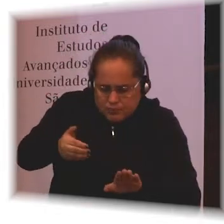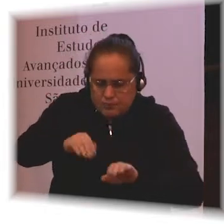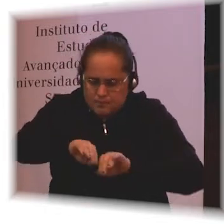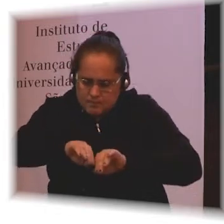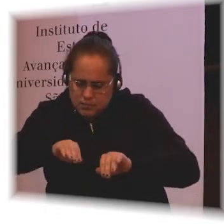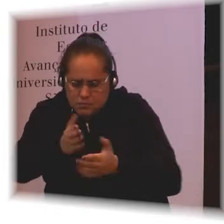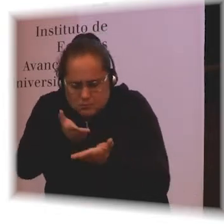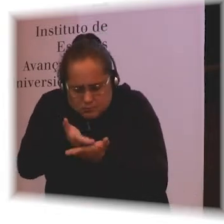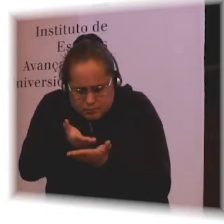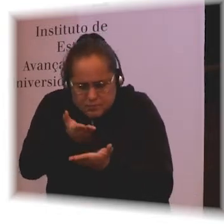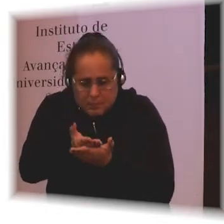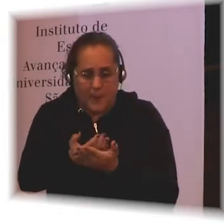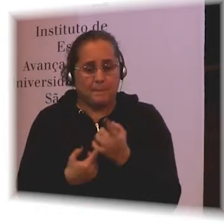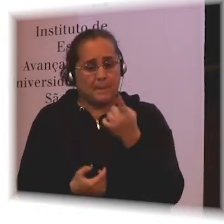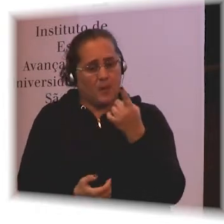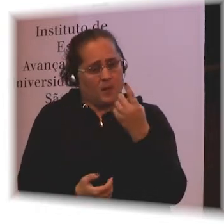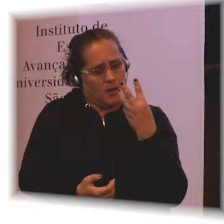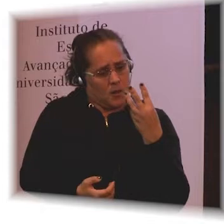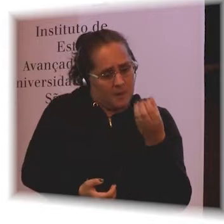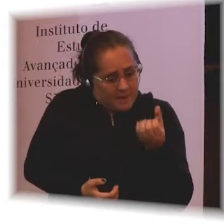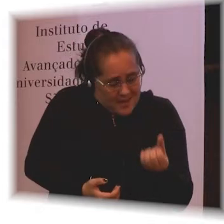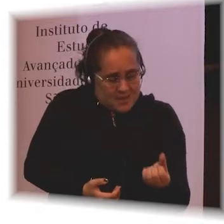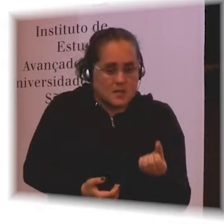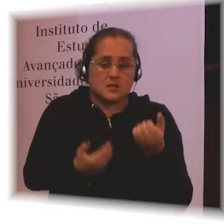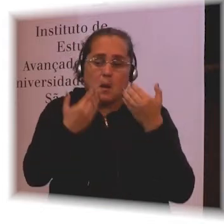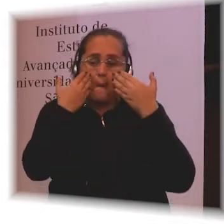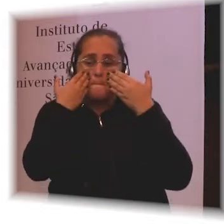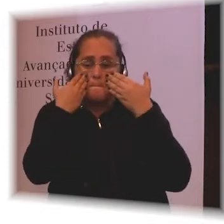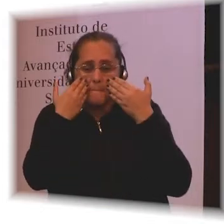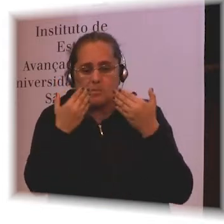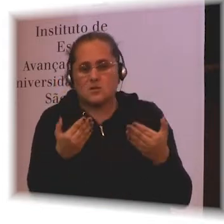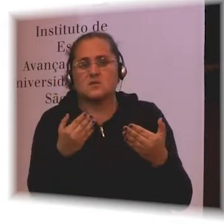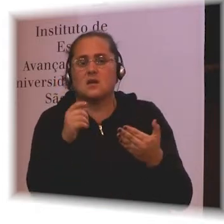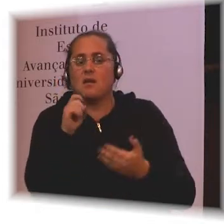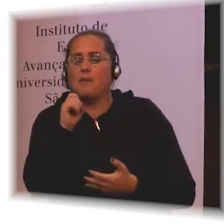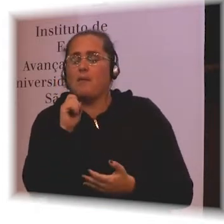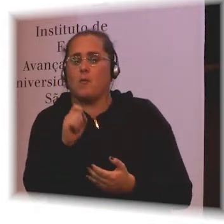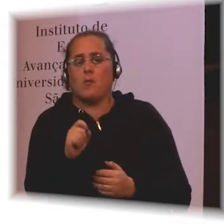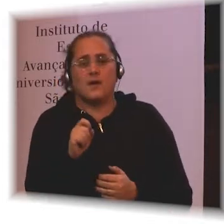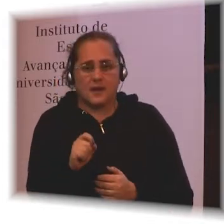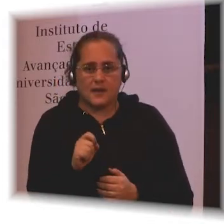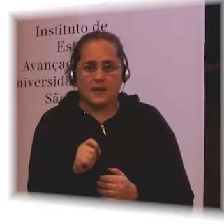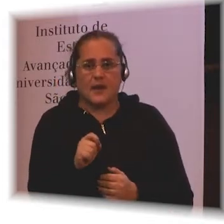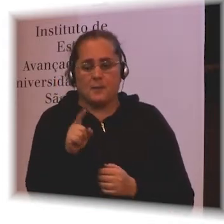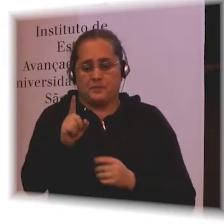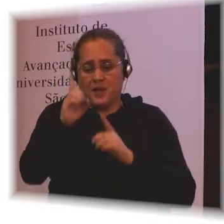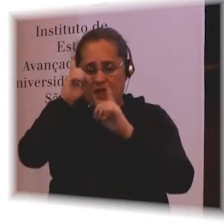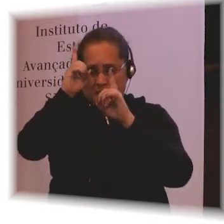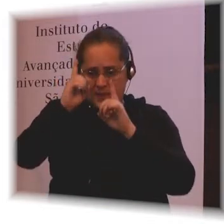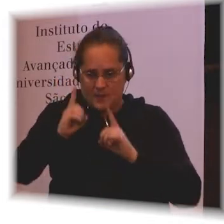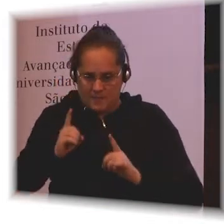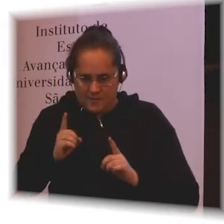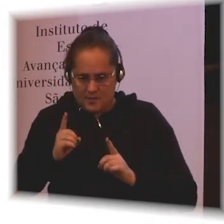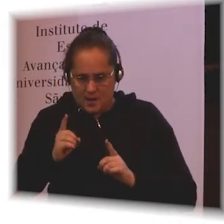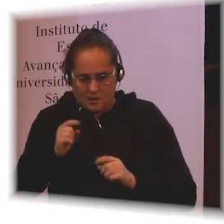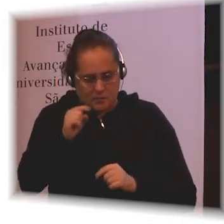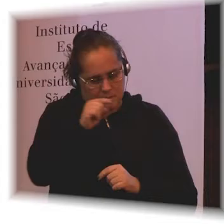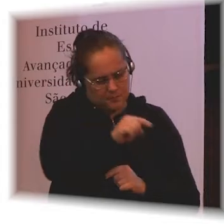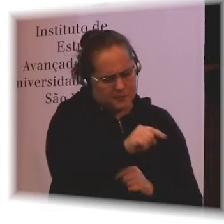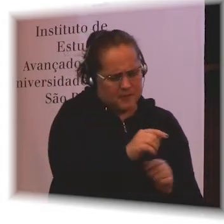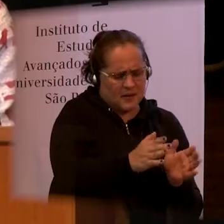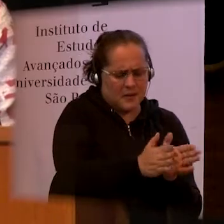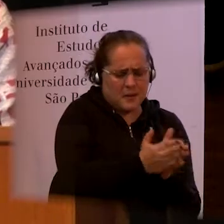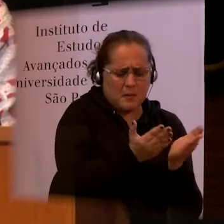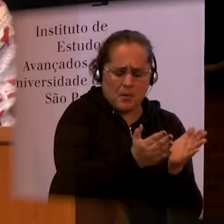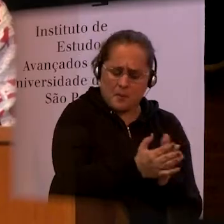And 136 showed a positive, significant association between disability and poverty. So this is something that we know.